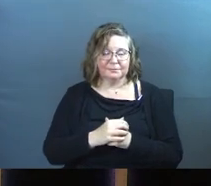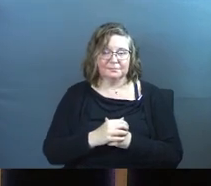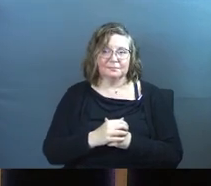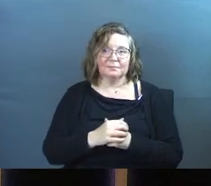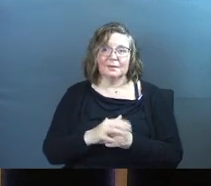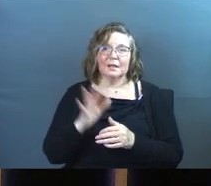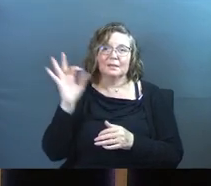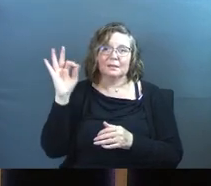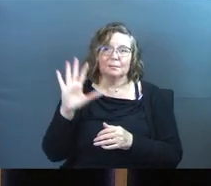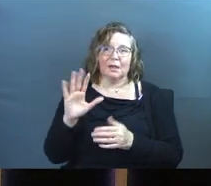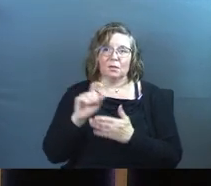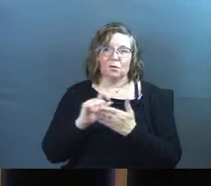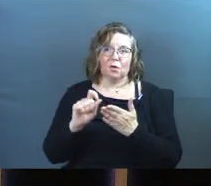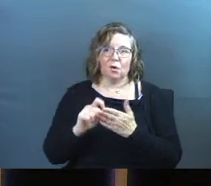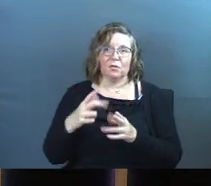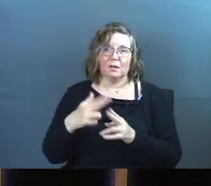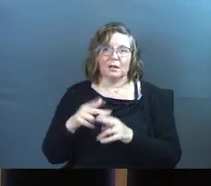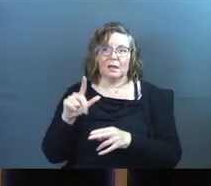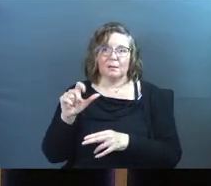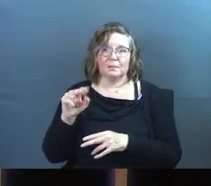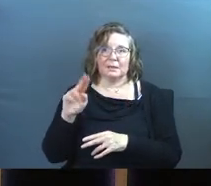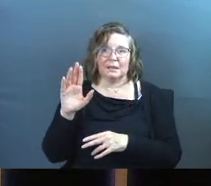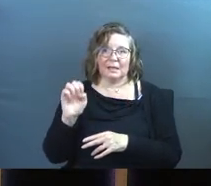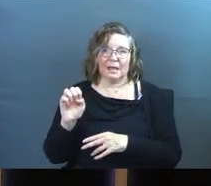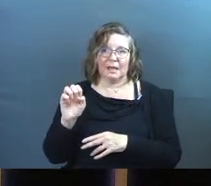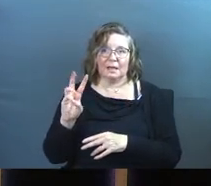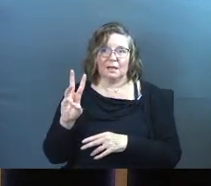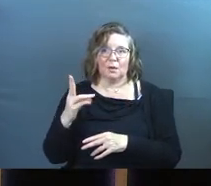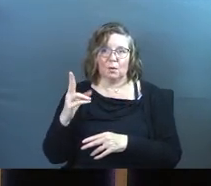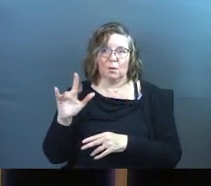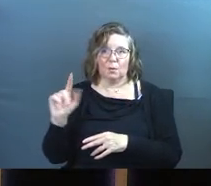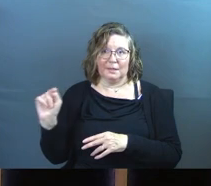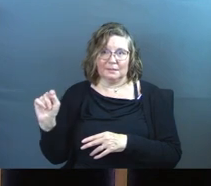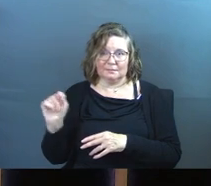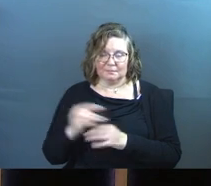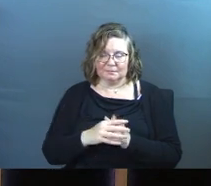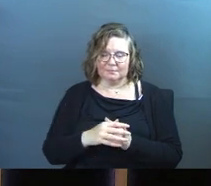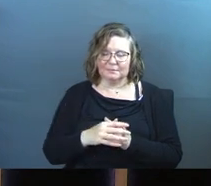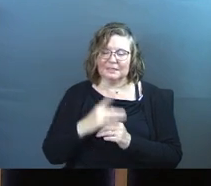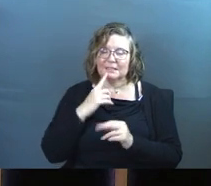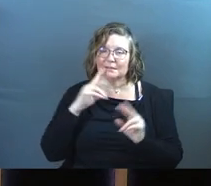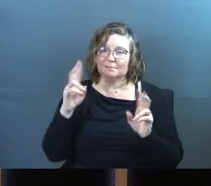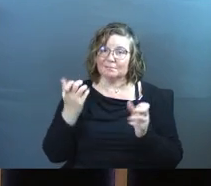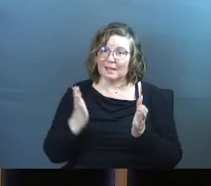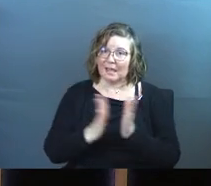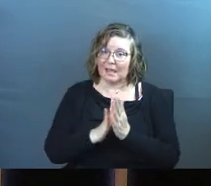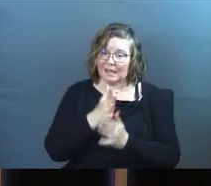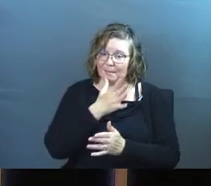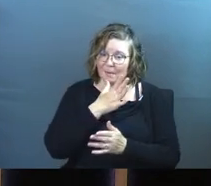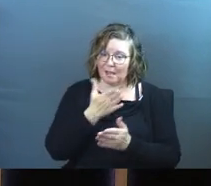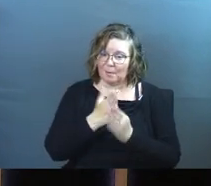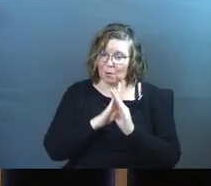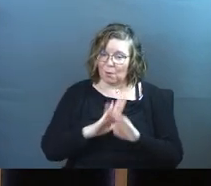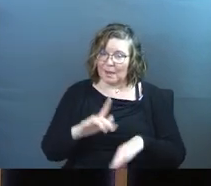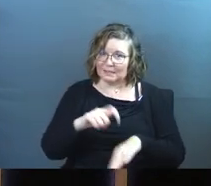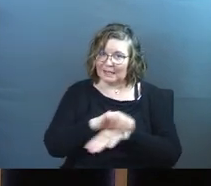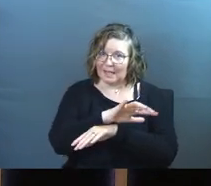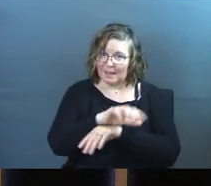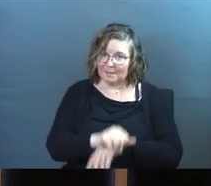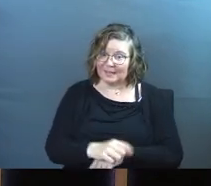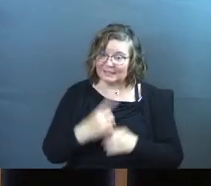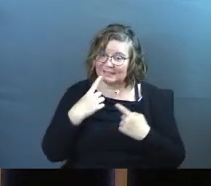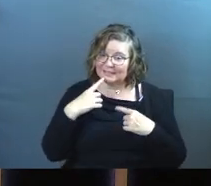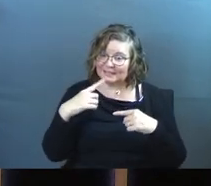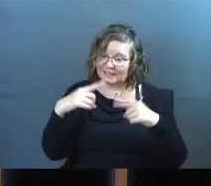There's a pastor and author named Lance Witt, and he said this, he said, ask any mom about her quiet time habits and